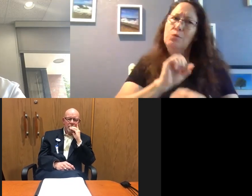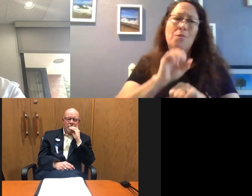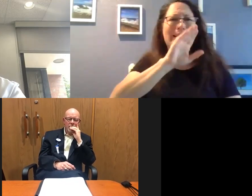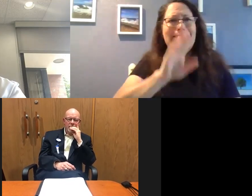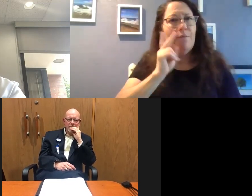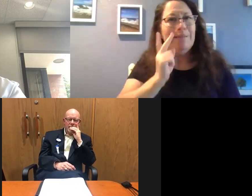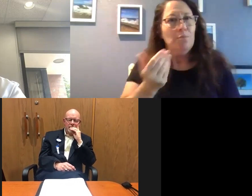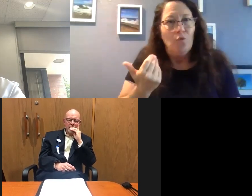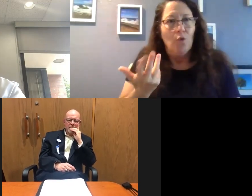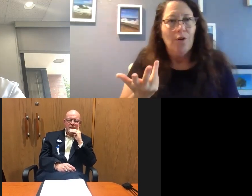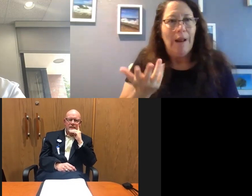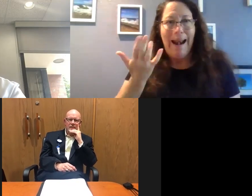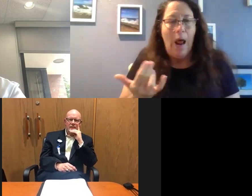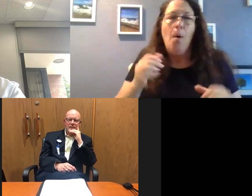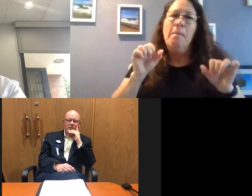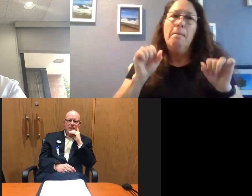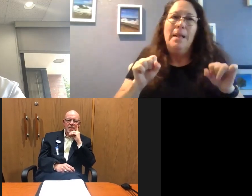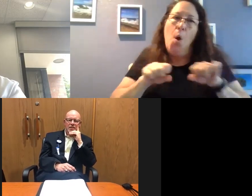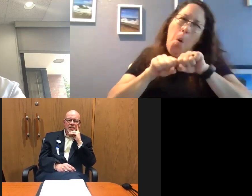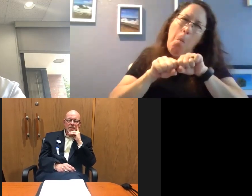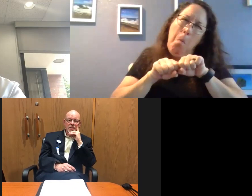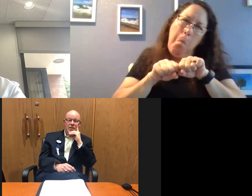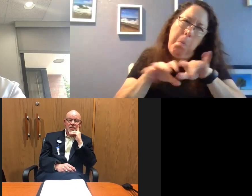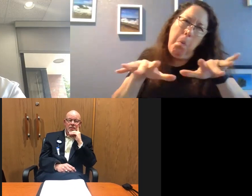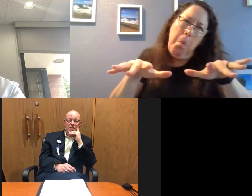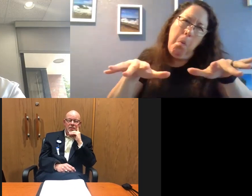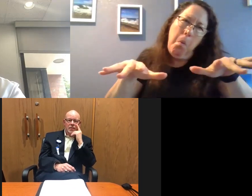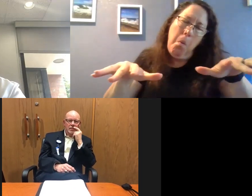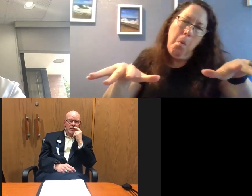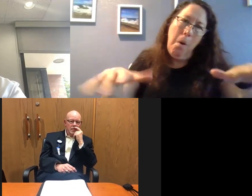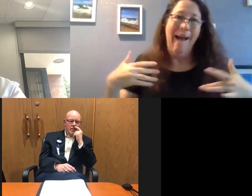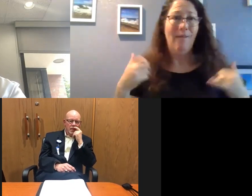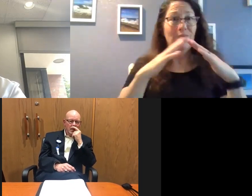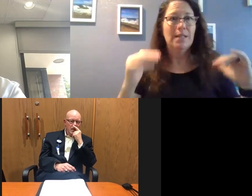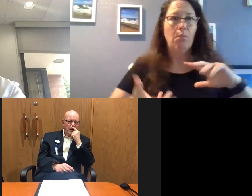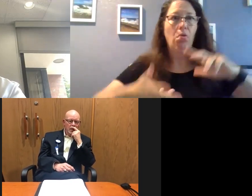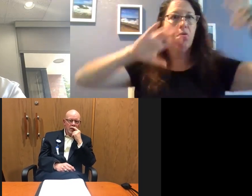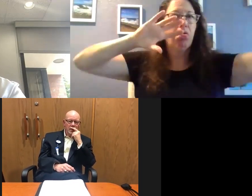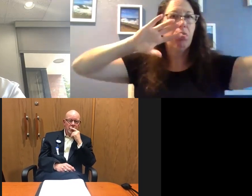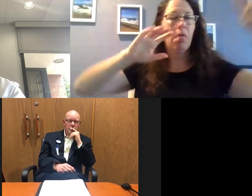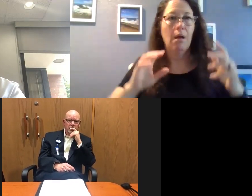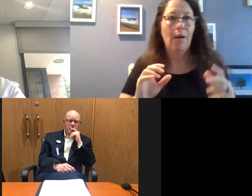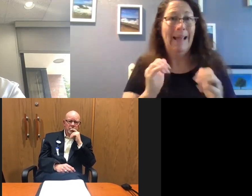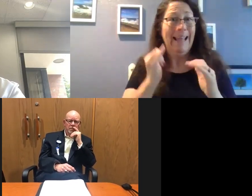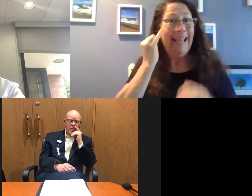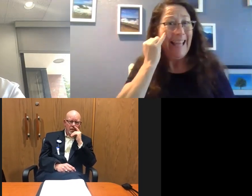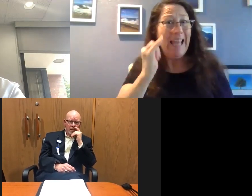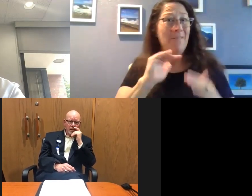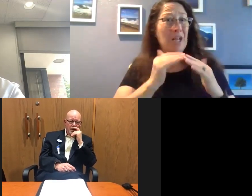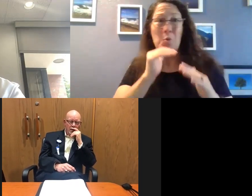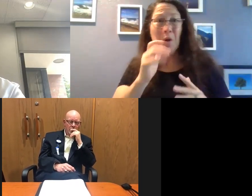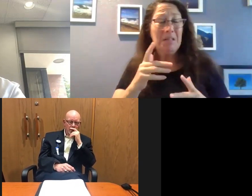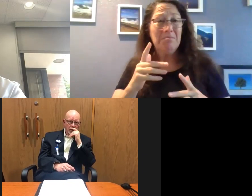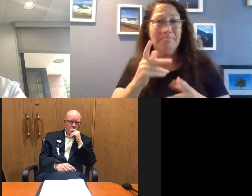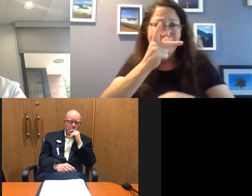before that has the ability to overrun the healthcare systems. If, if the community is not being very